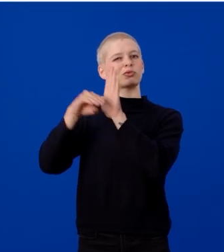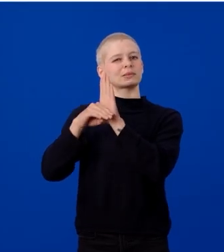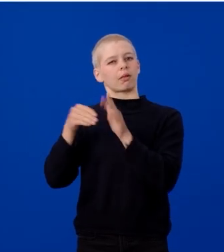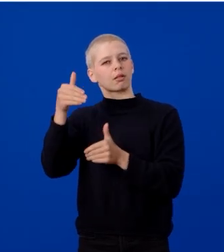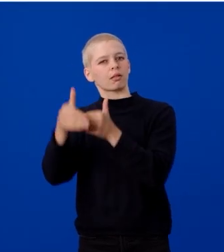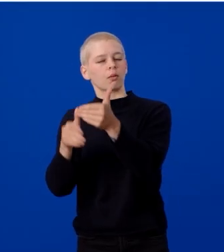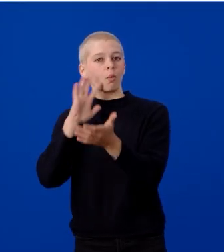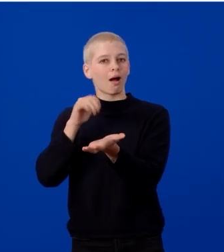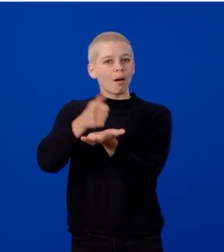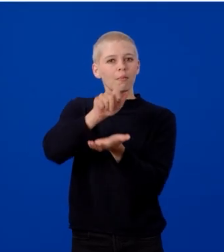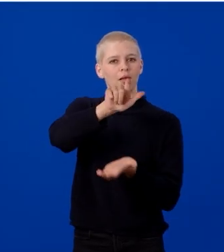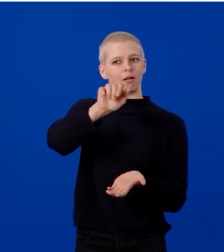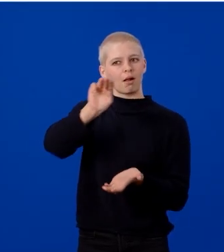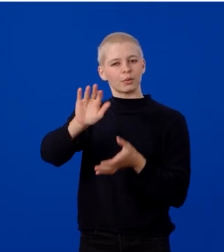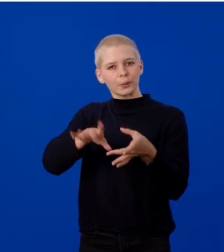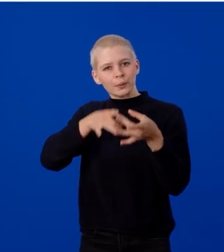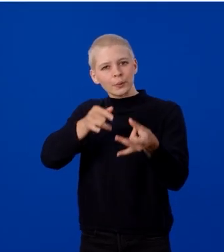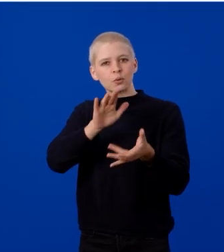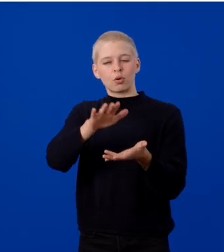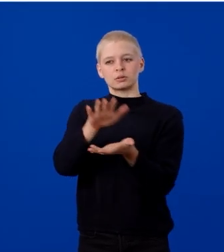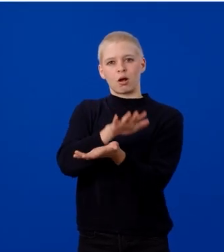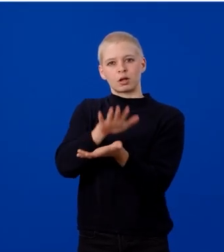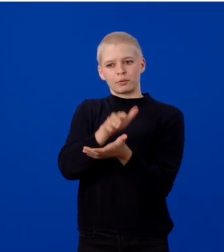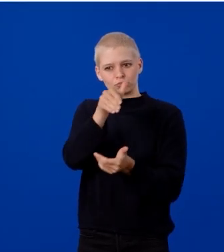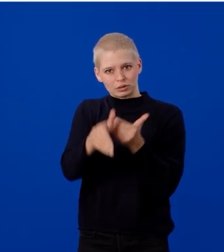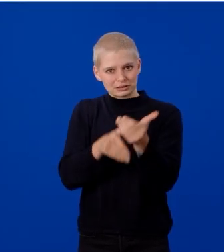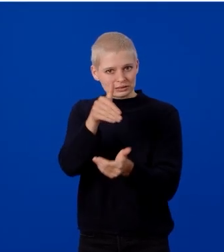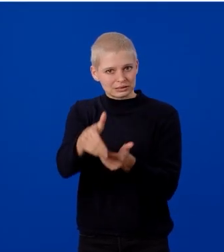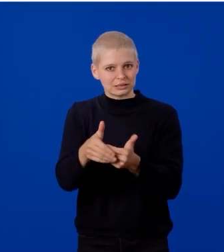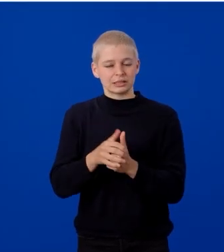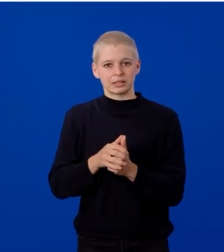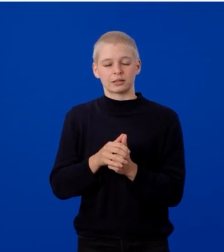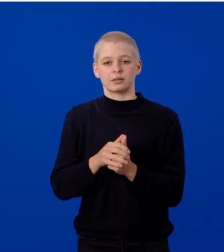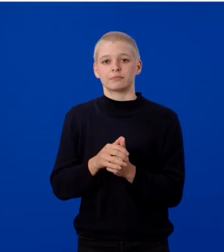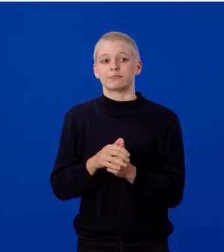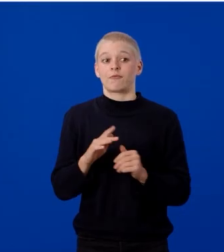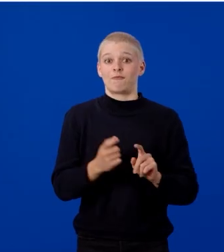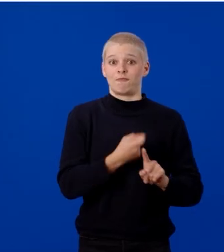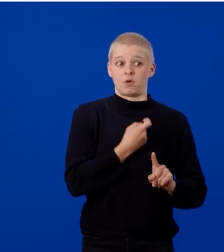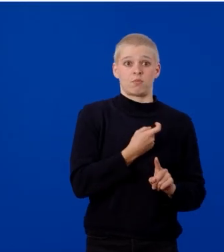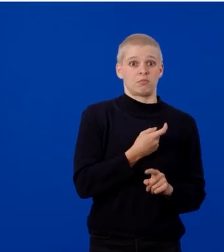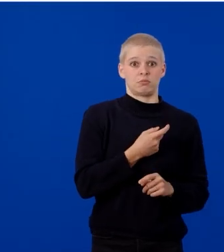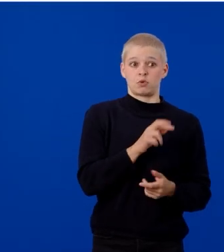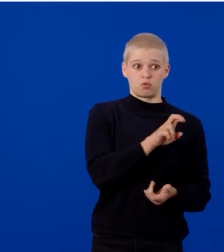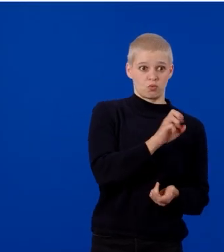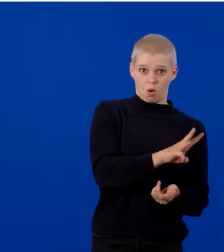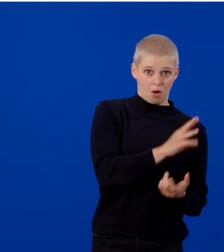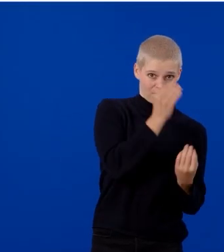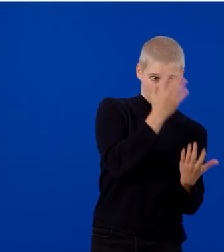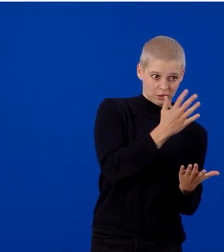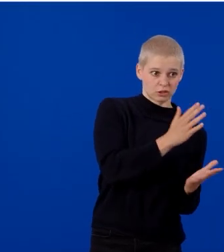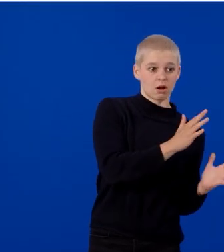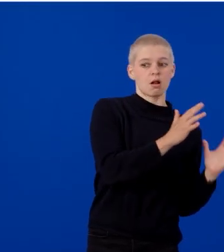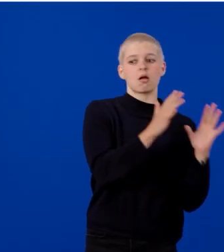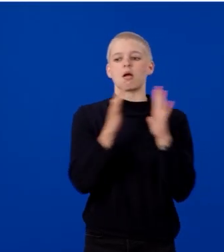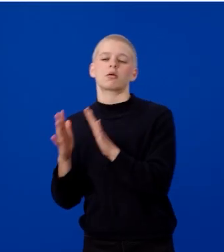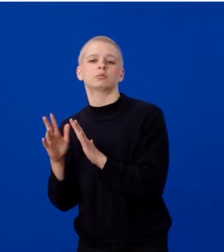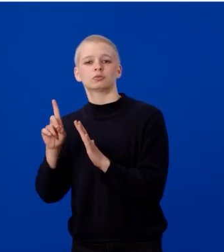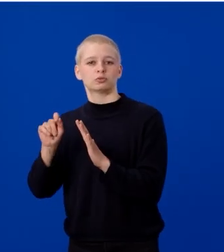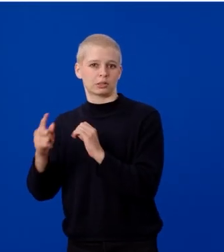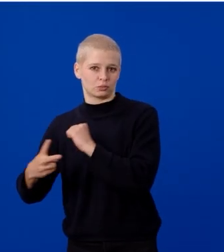LAMA streamline your document processing, all the way from raw files to data storage.